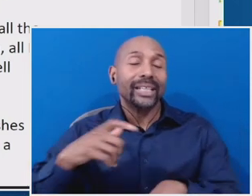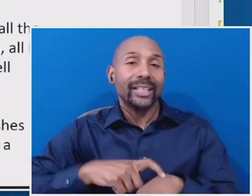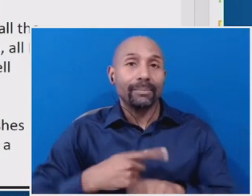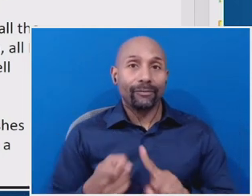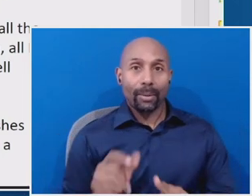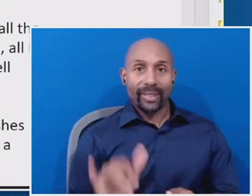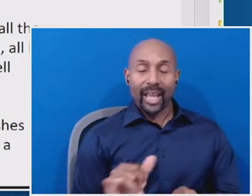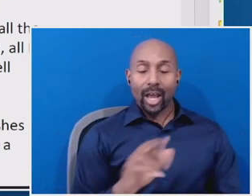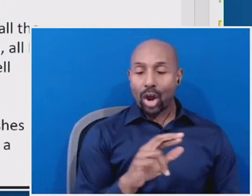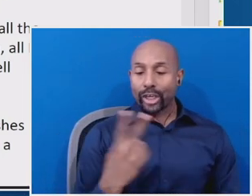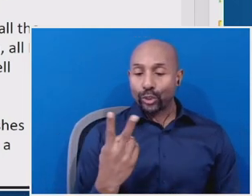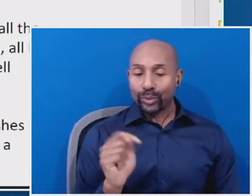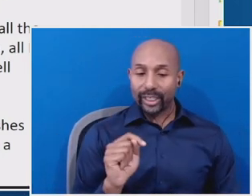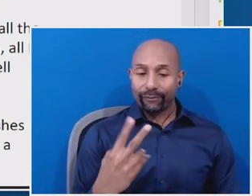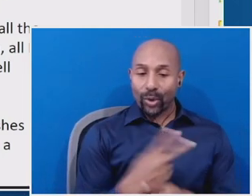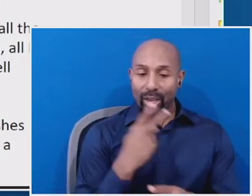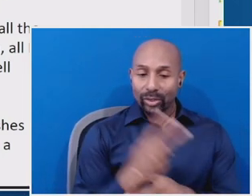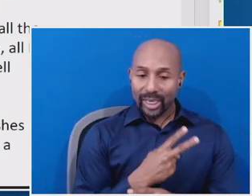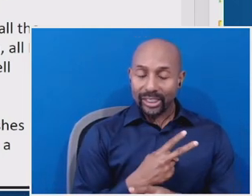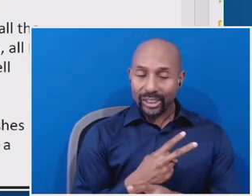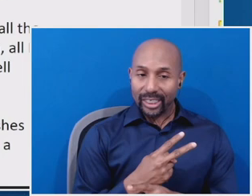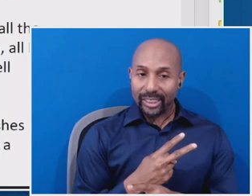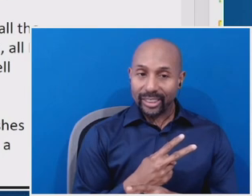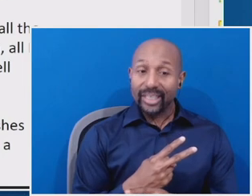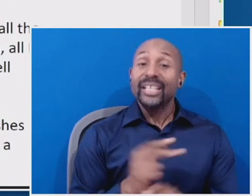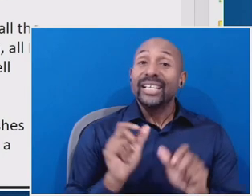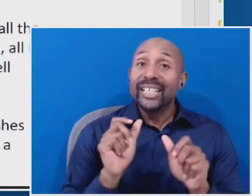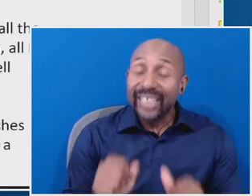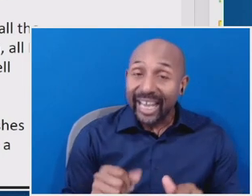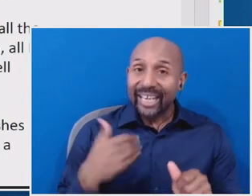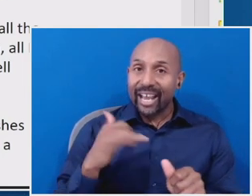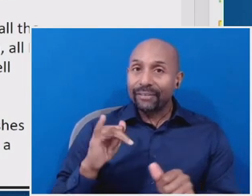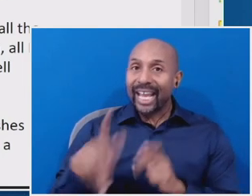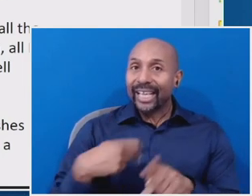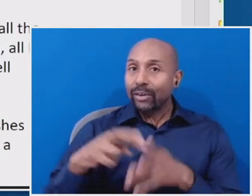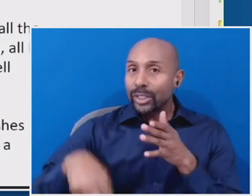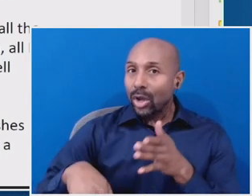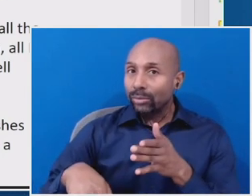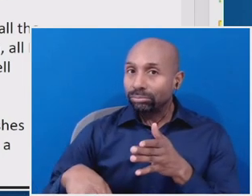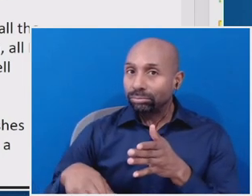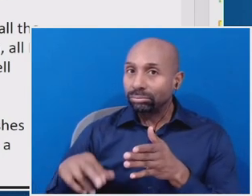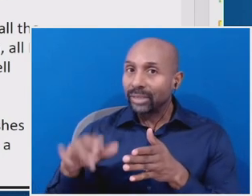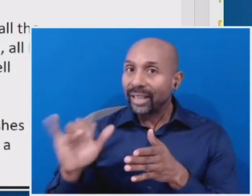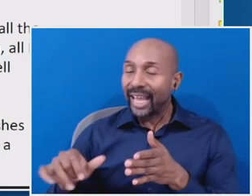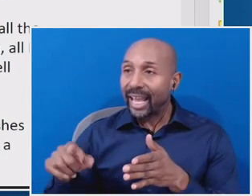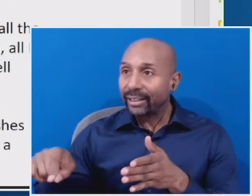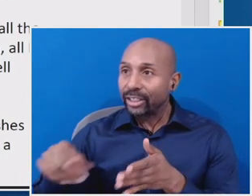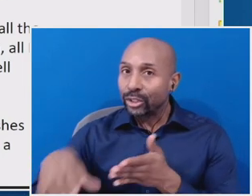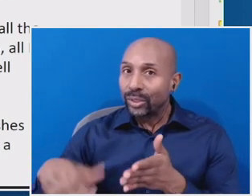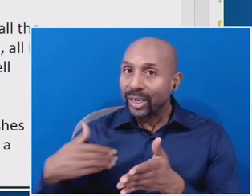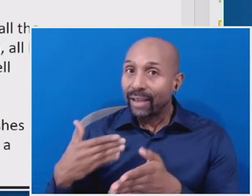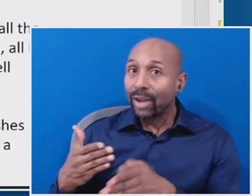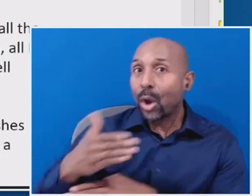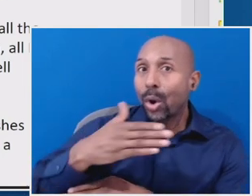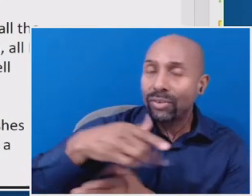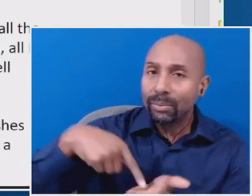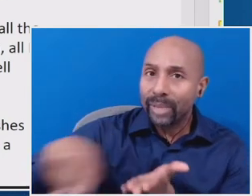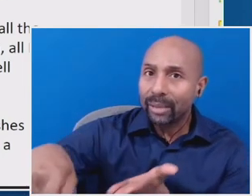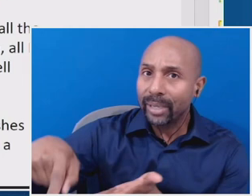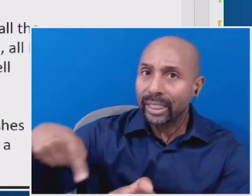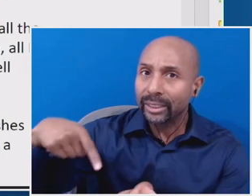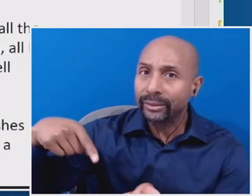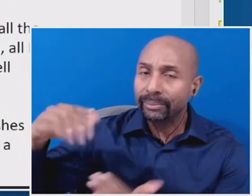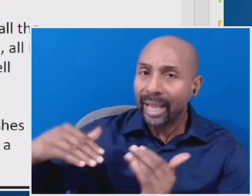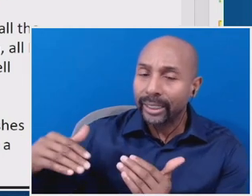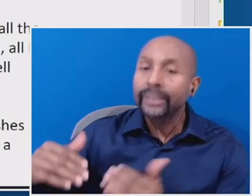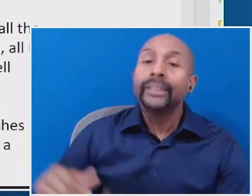Uh, so the department, uh, was, is attempting to avoid, uh, some of the very negative circumstances that could apply in these